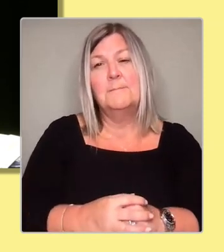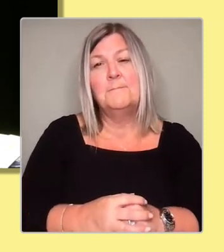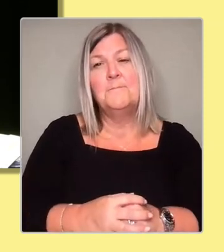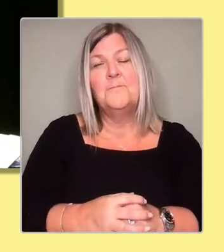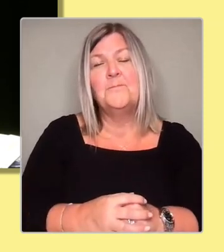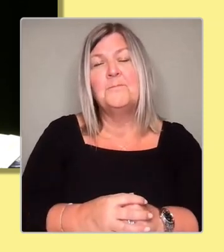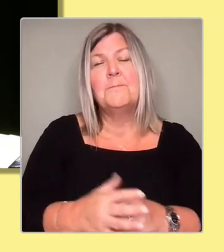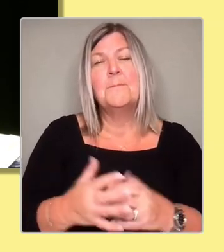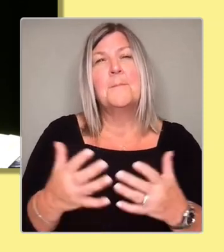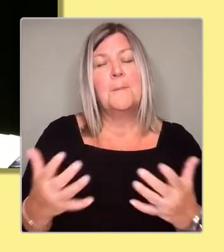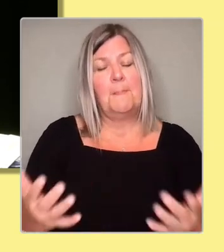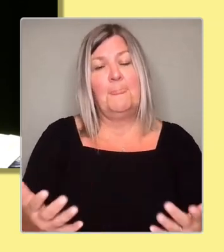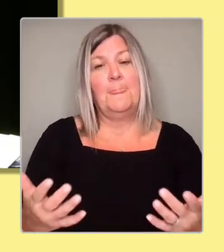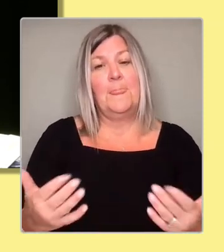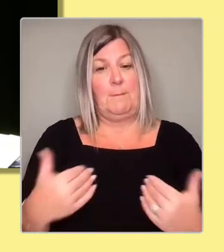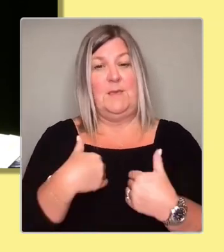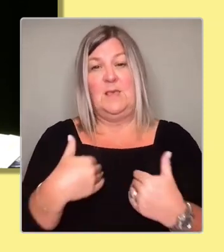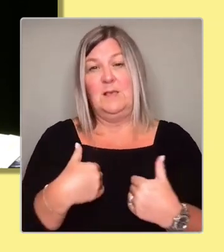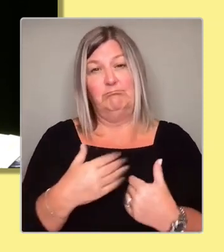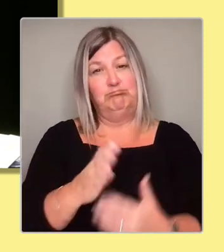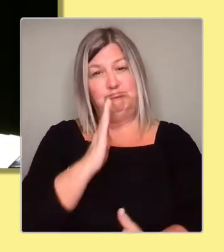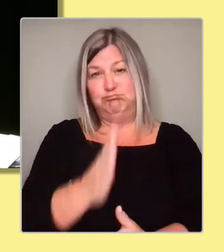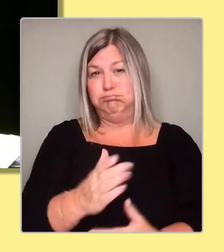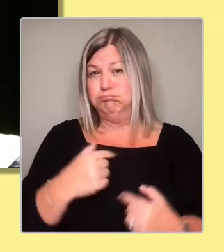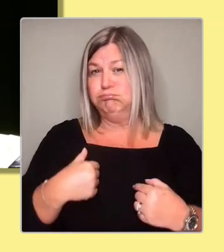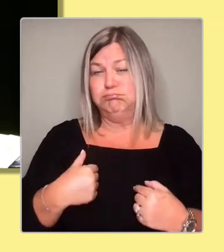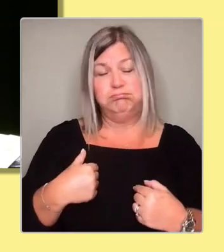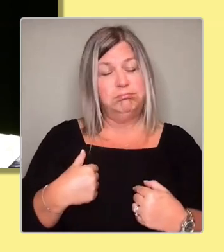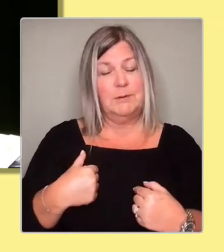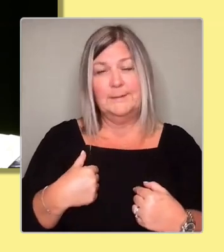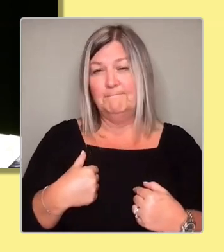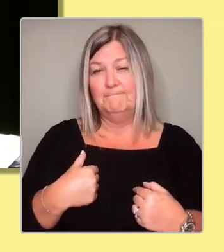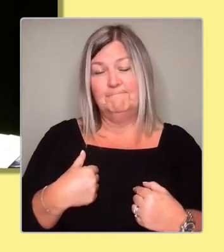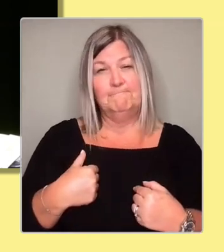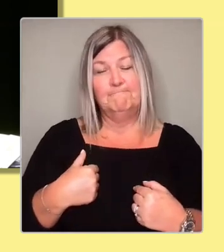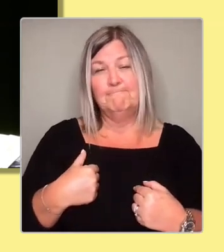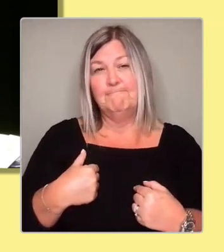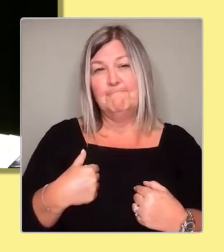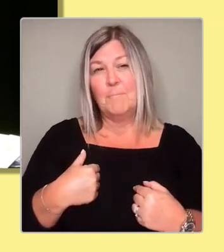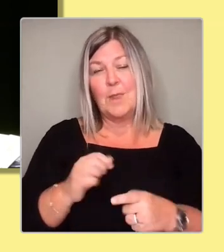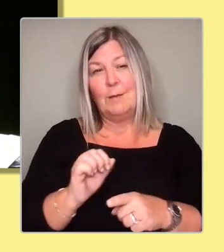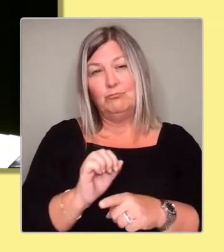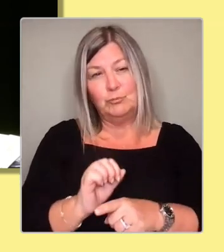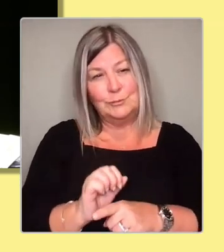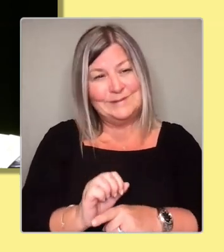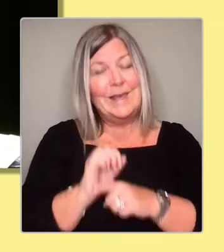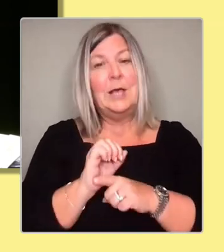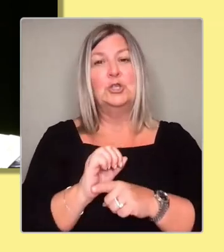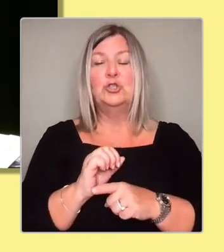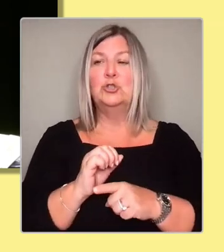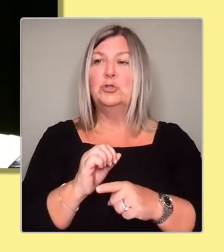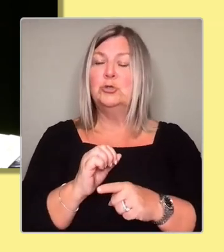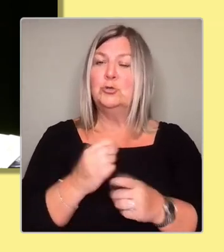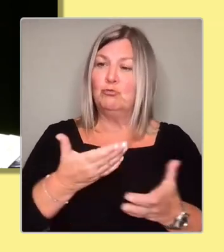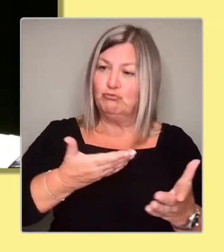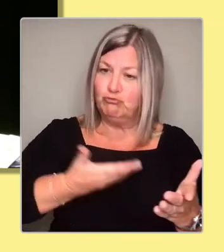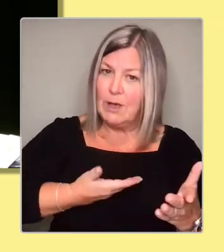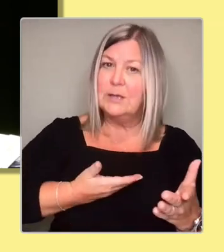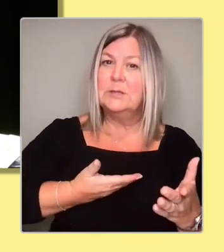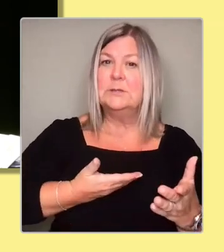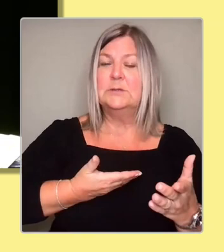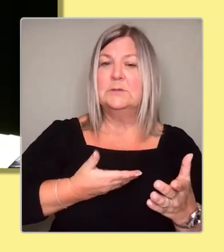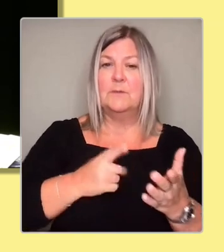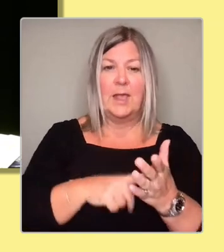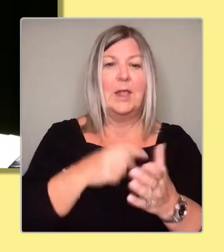in my, not just protection of those rights, but the advancement of those rights. And anybody, anybody here who